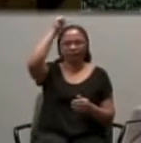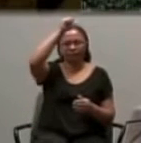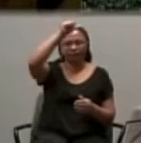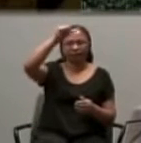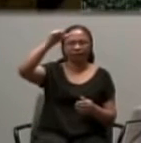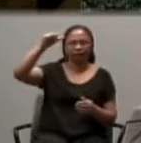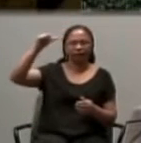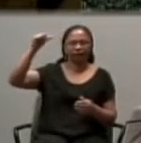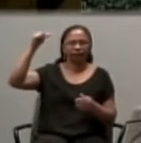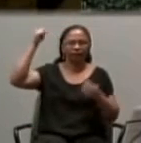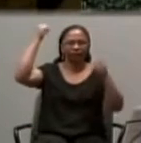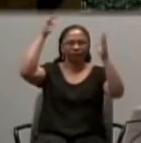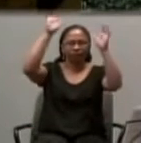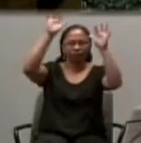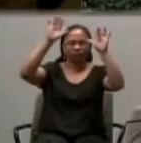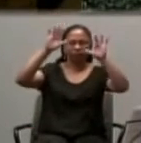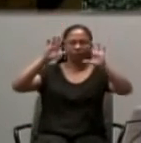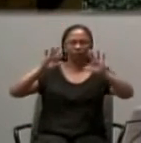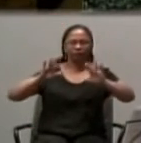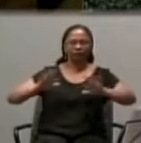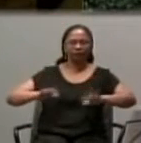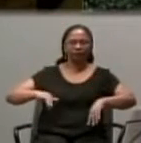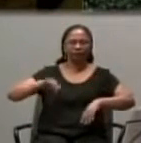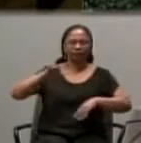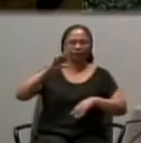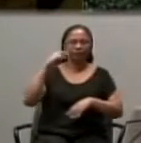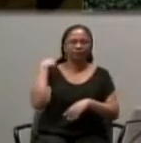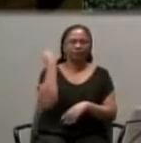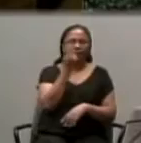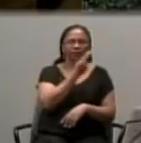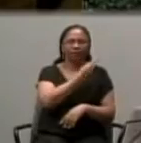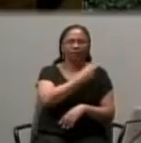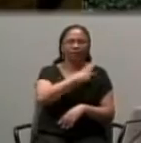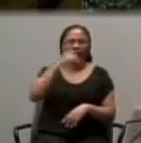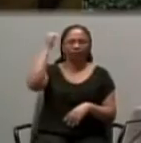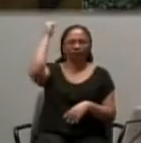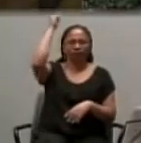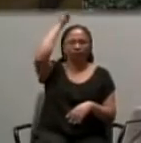Anointing, fall on us.